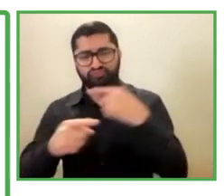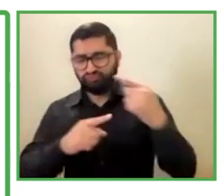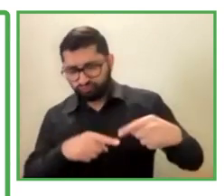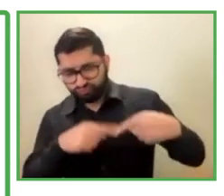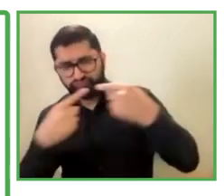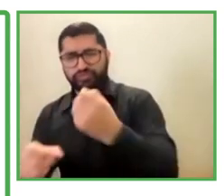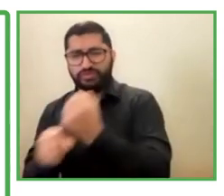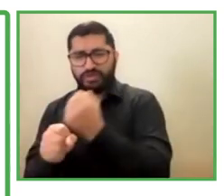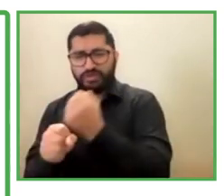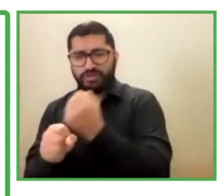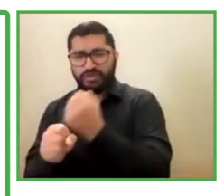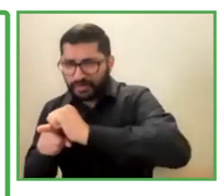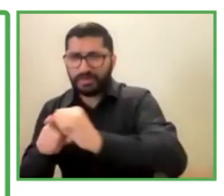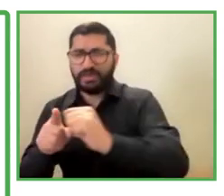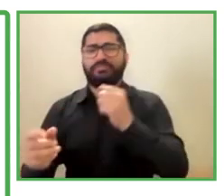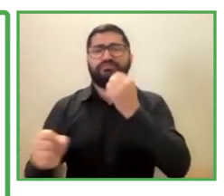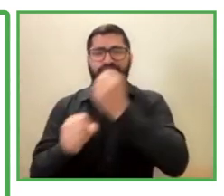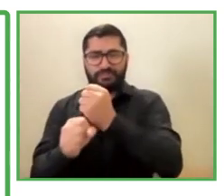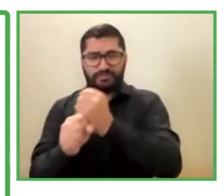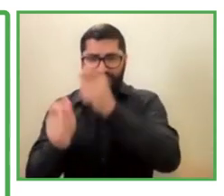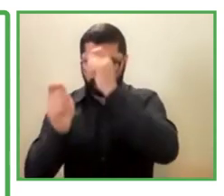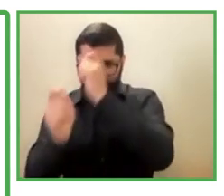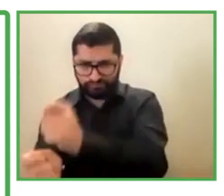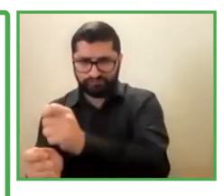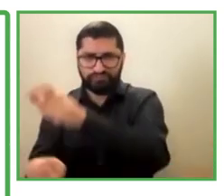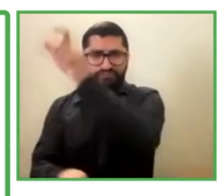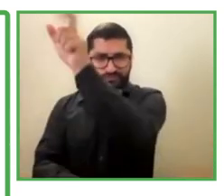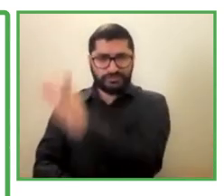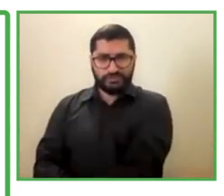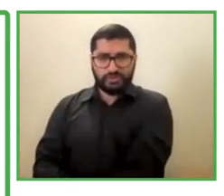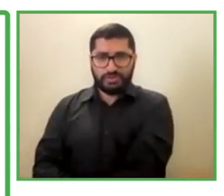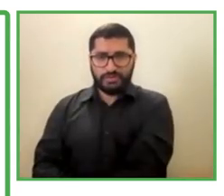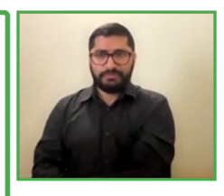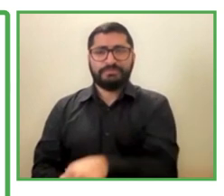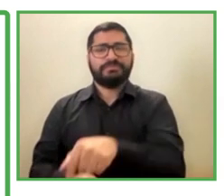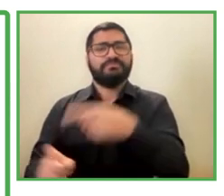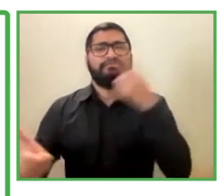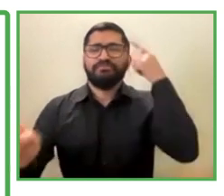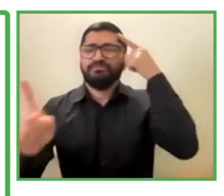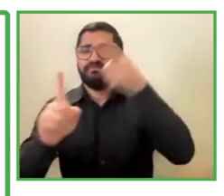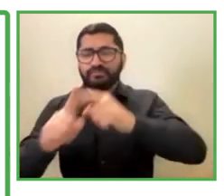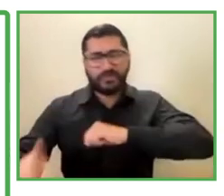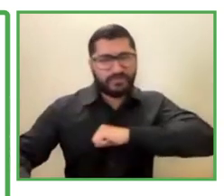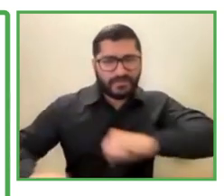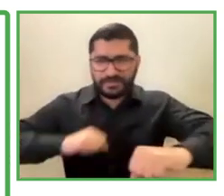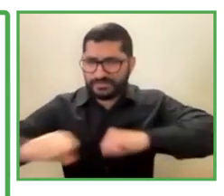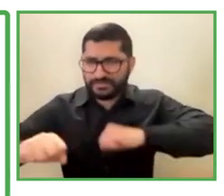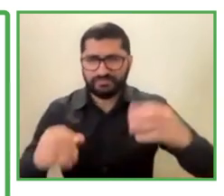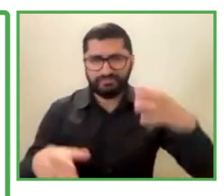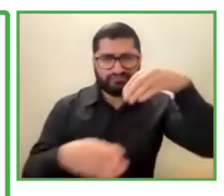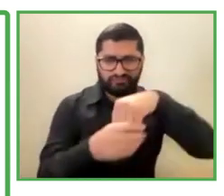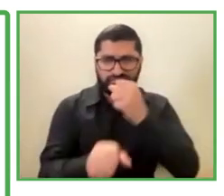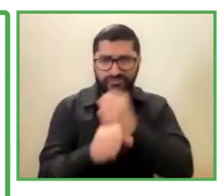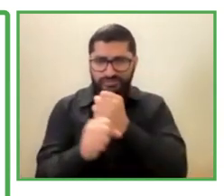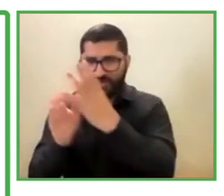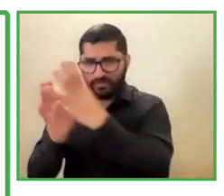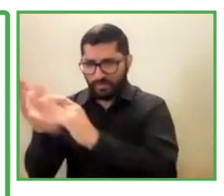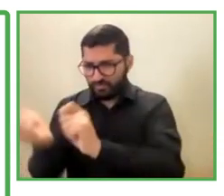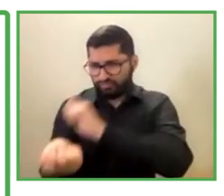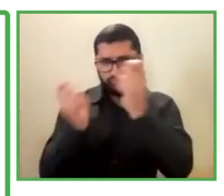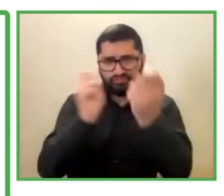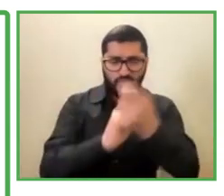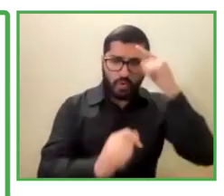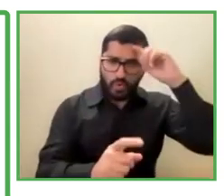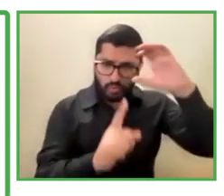honesty. We collaborate within and outside, and we move in an agile manner. Using this model of culture, we